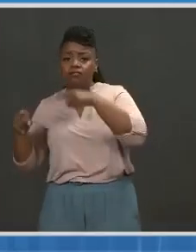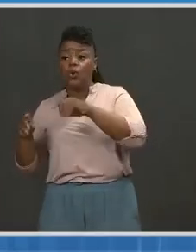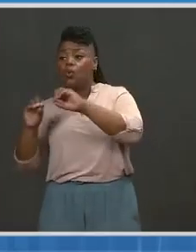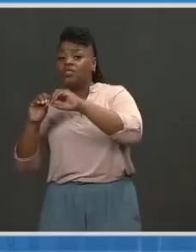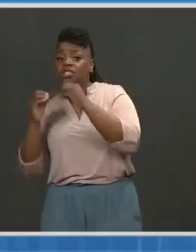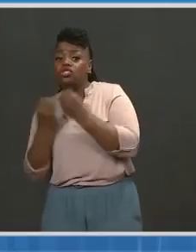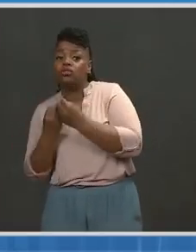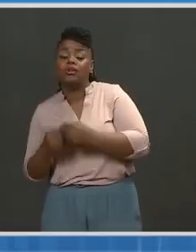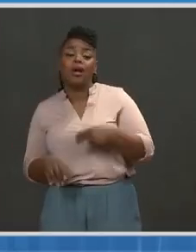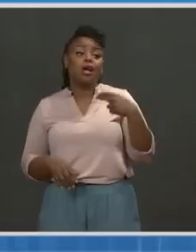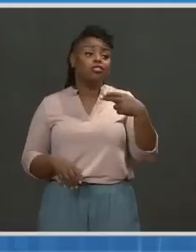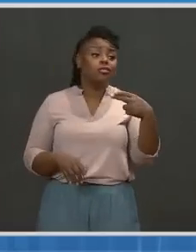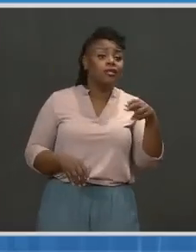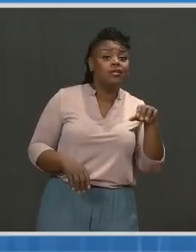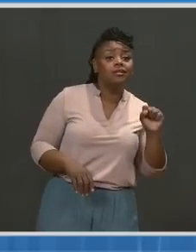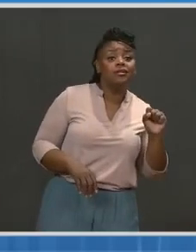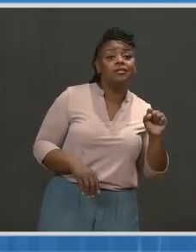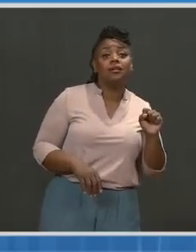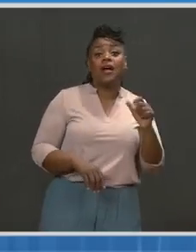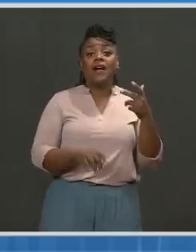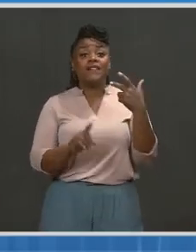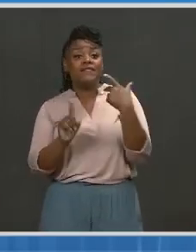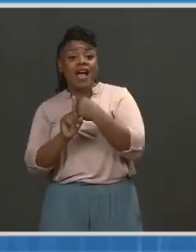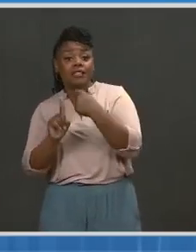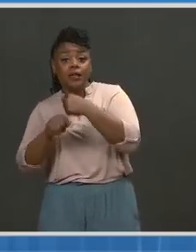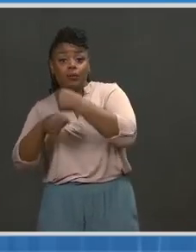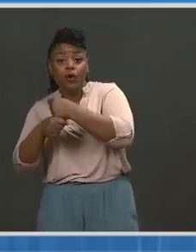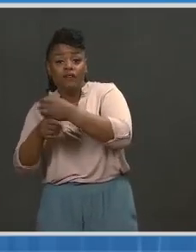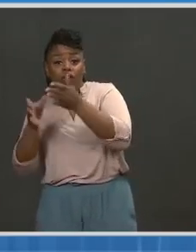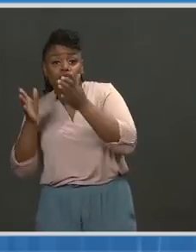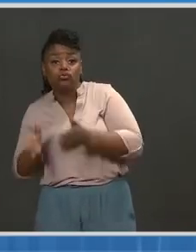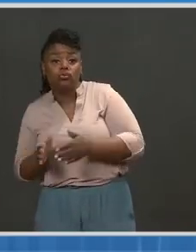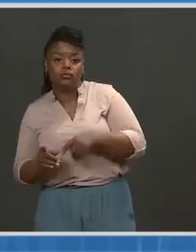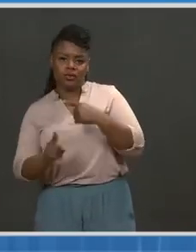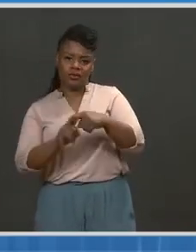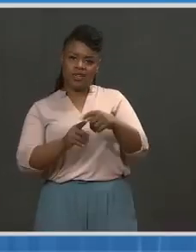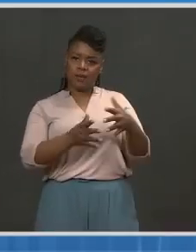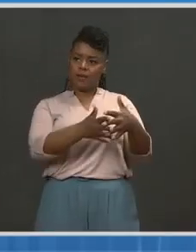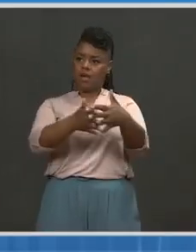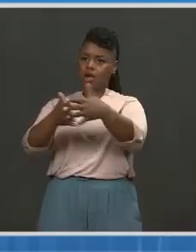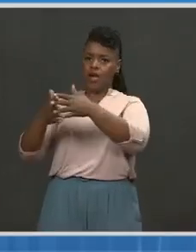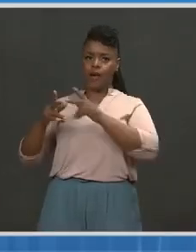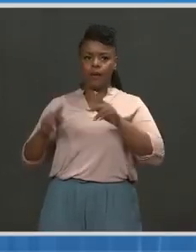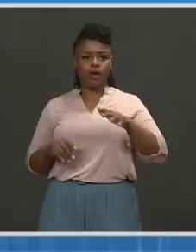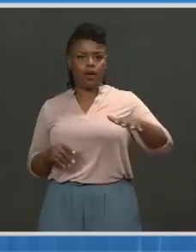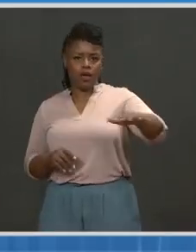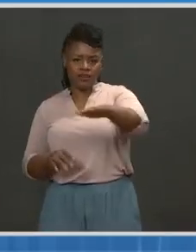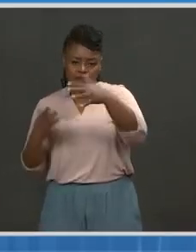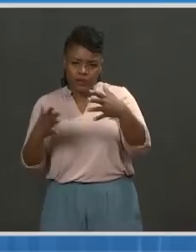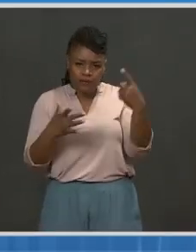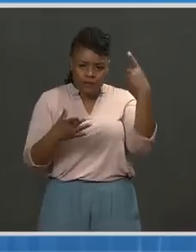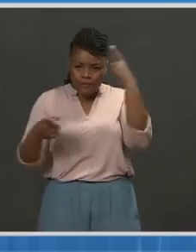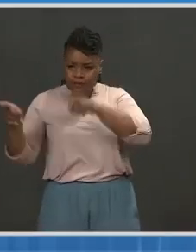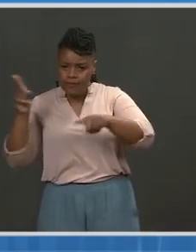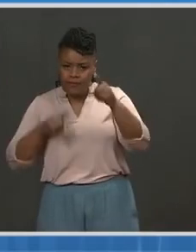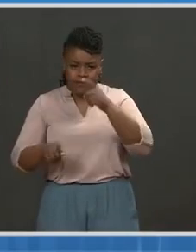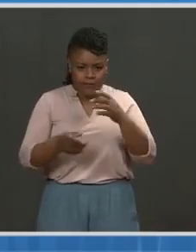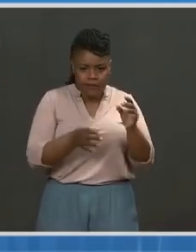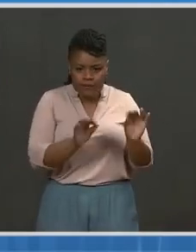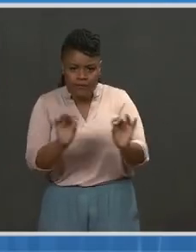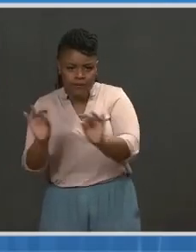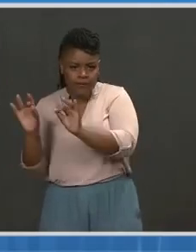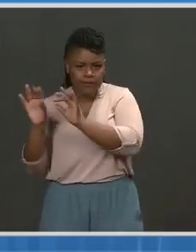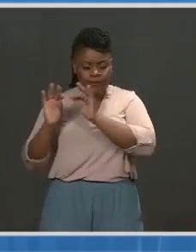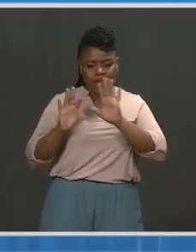HHS team, and, of course, all the people across the country vaccinating Americans. We intend to keep up this